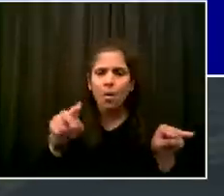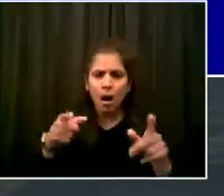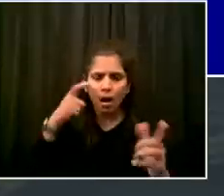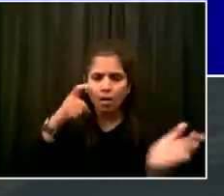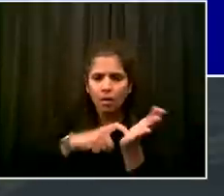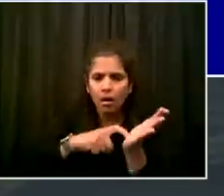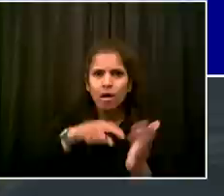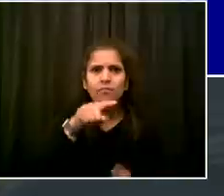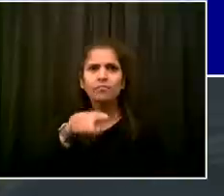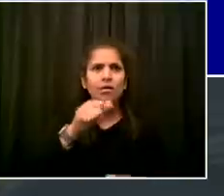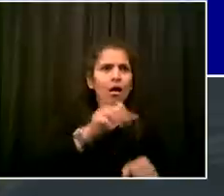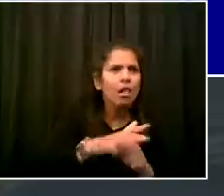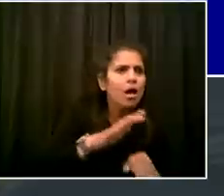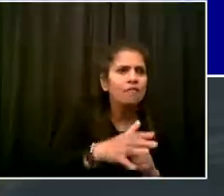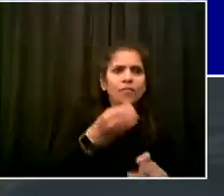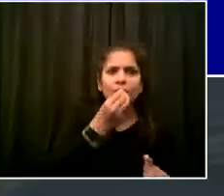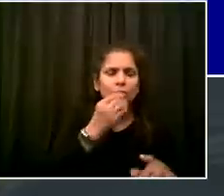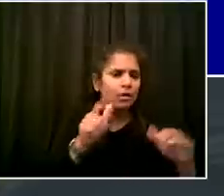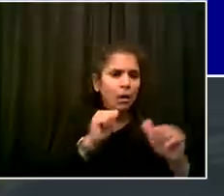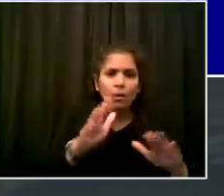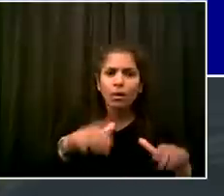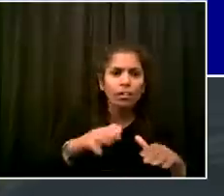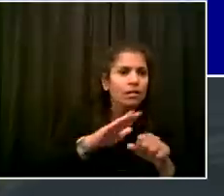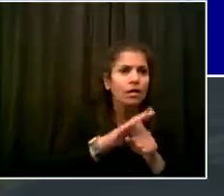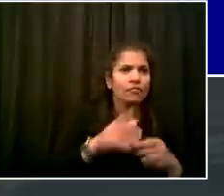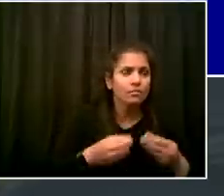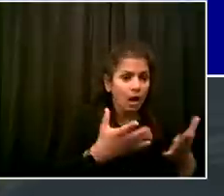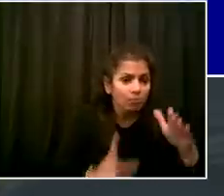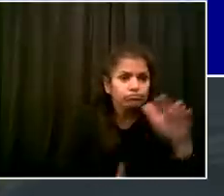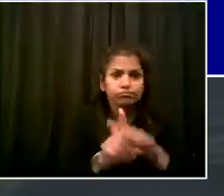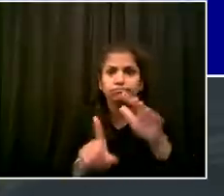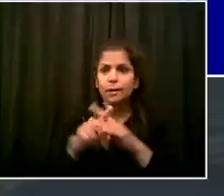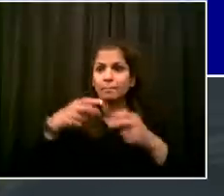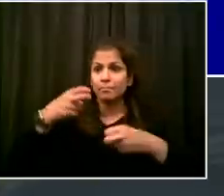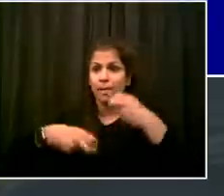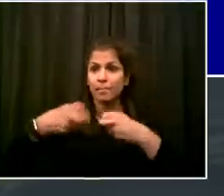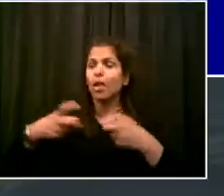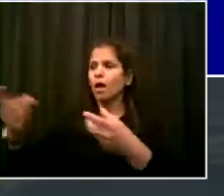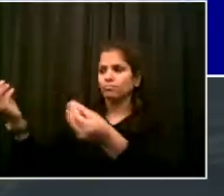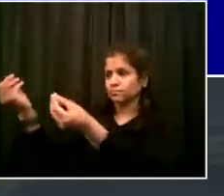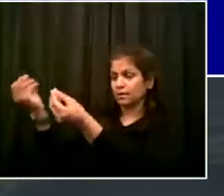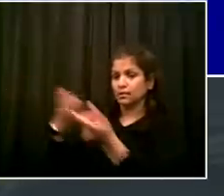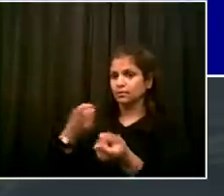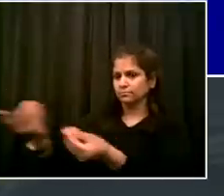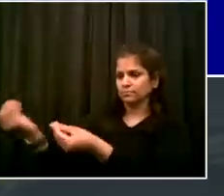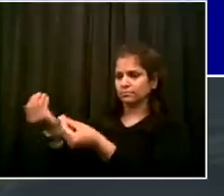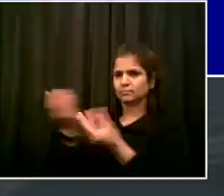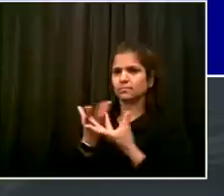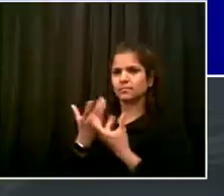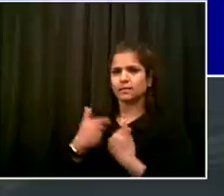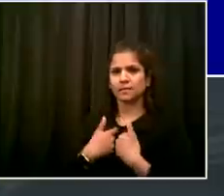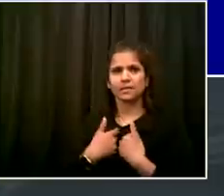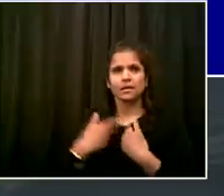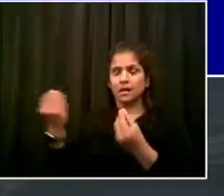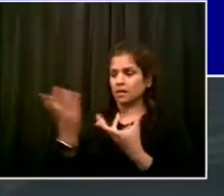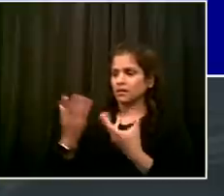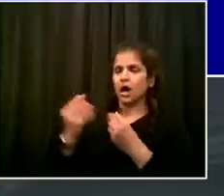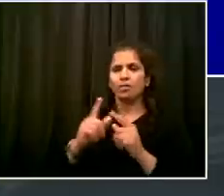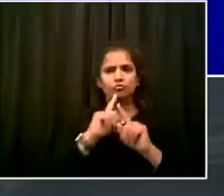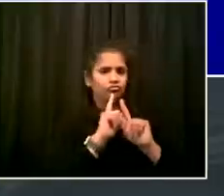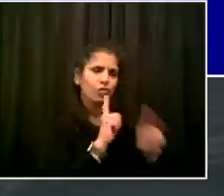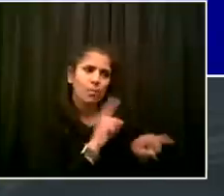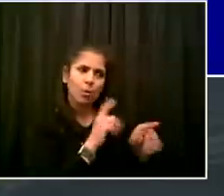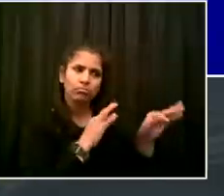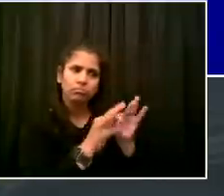helpful, important concerns, and we follow through it on each of them. And we will keep following through on each